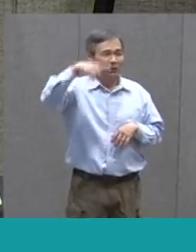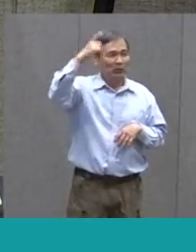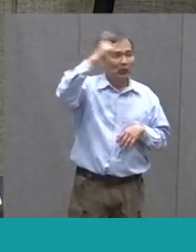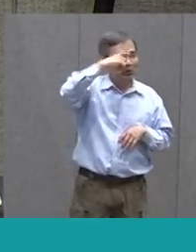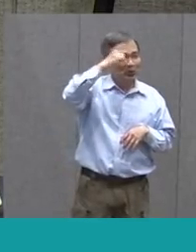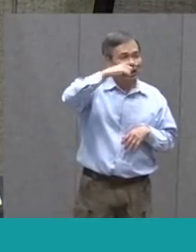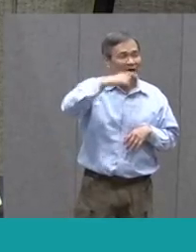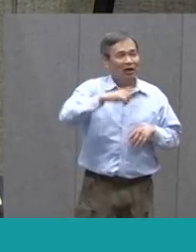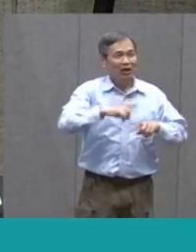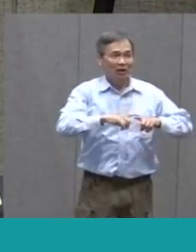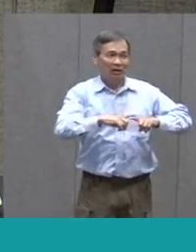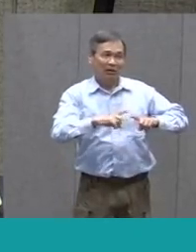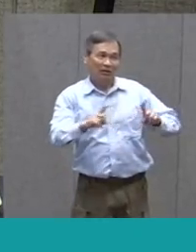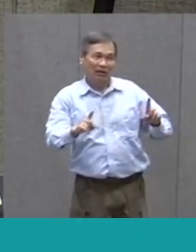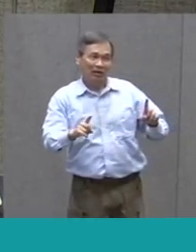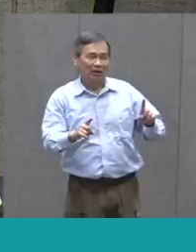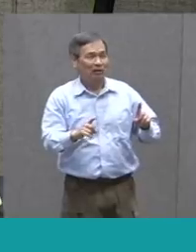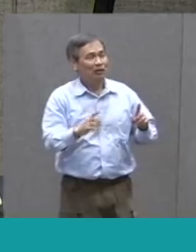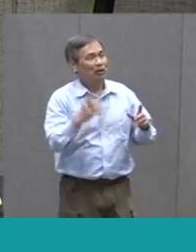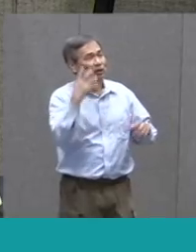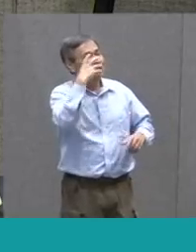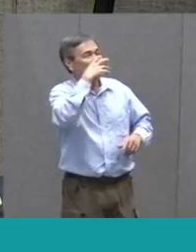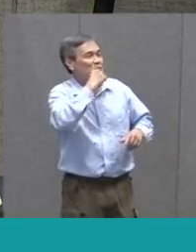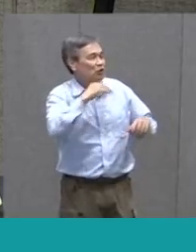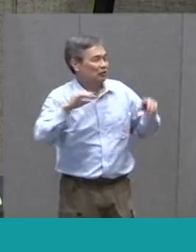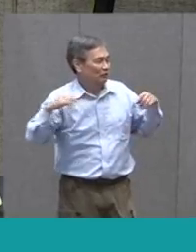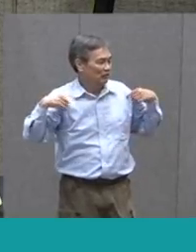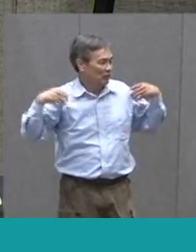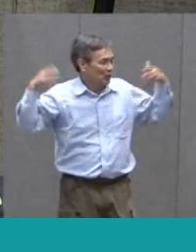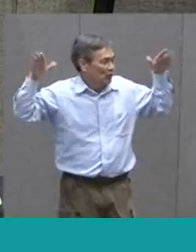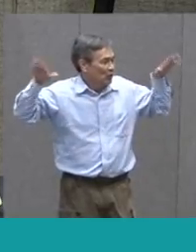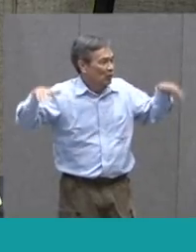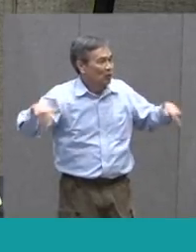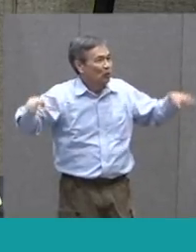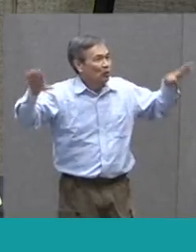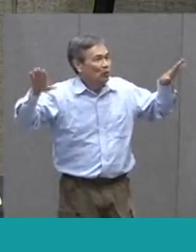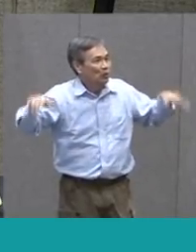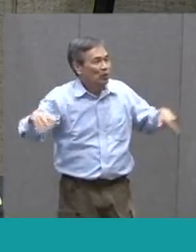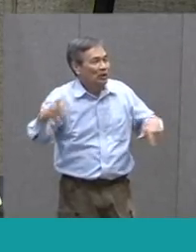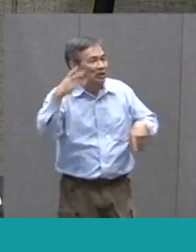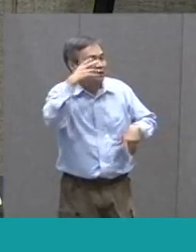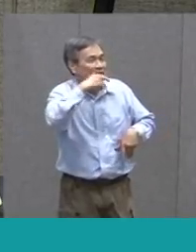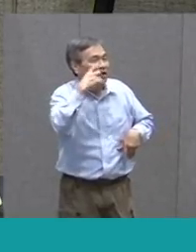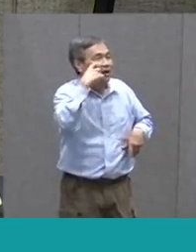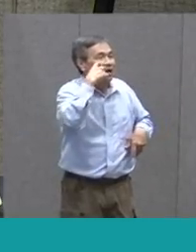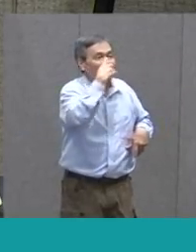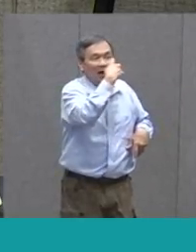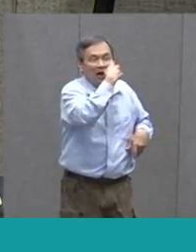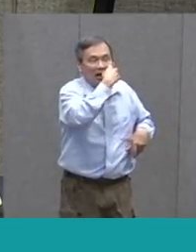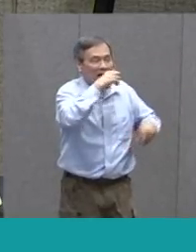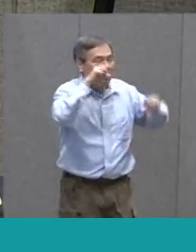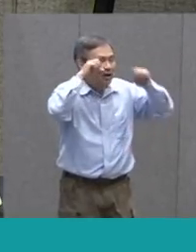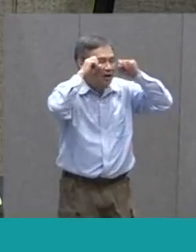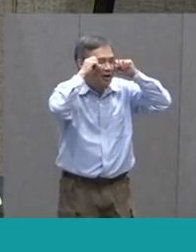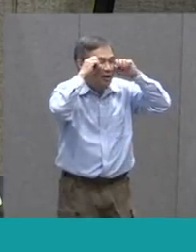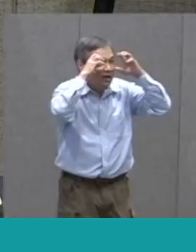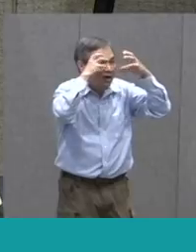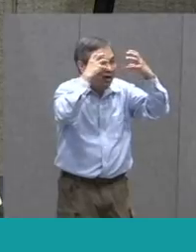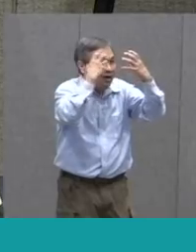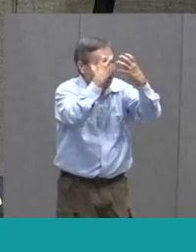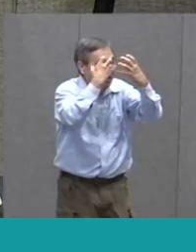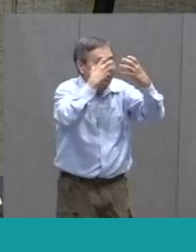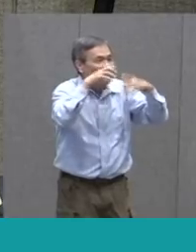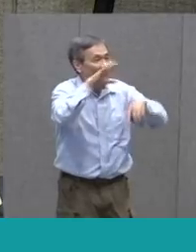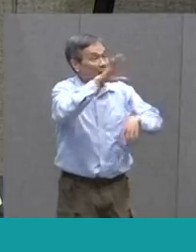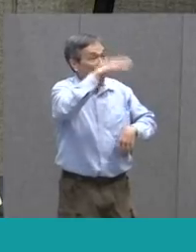handsome are your gauzy wings. How brilliant are your eyes. I have a little